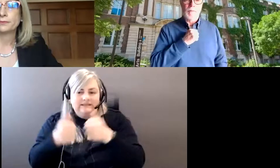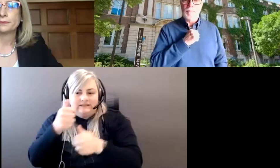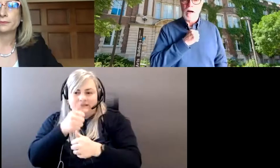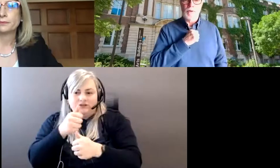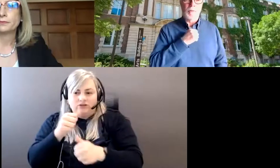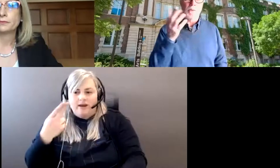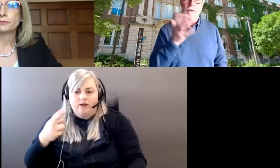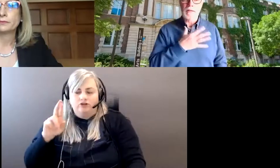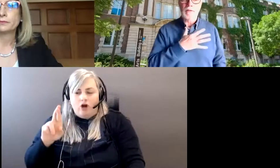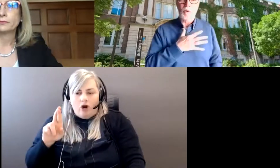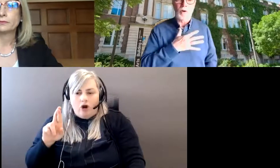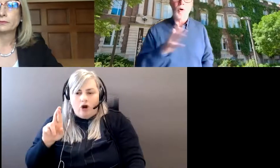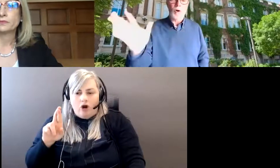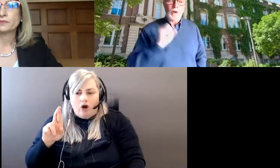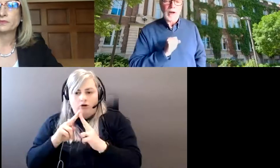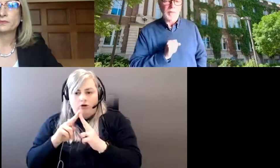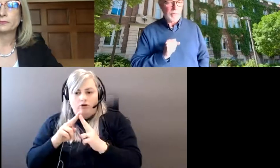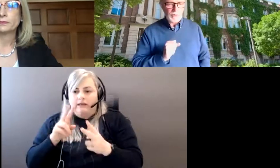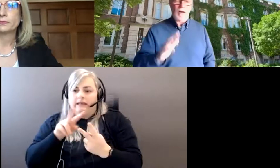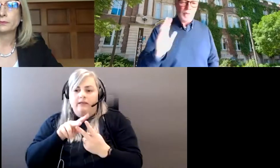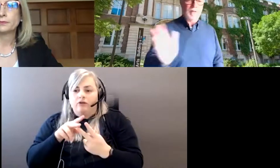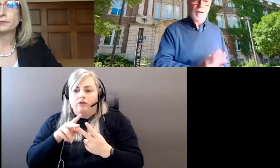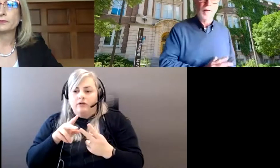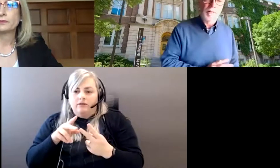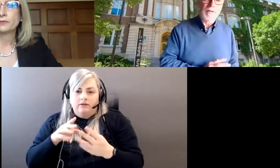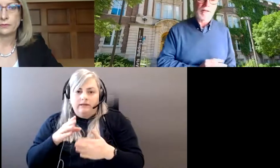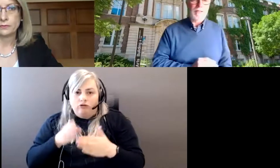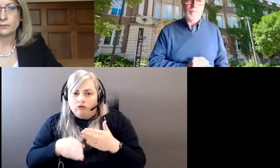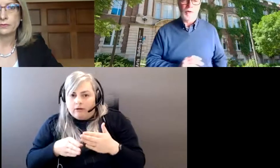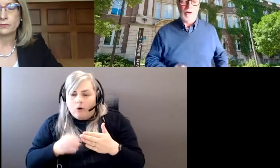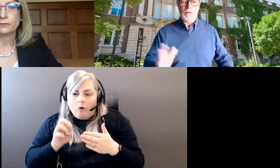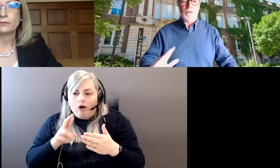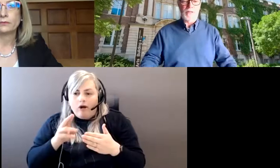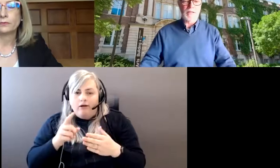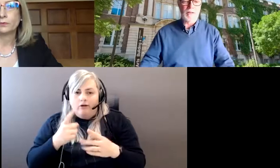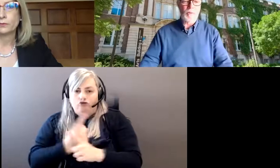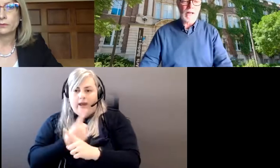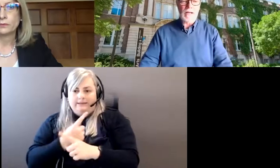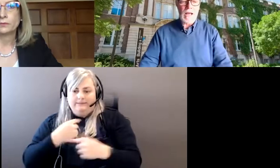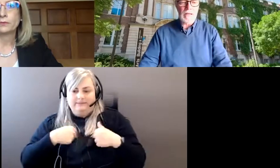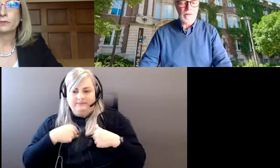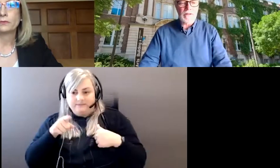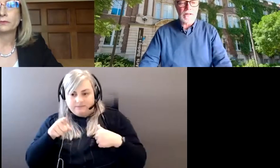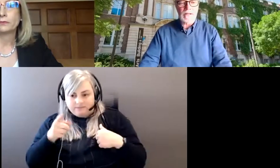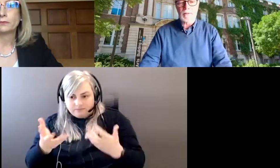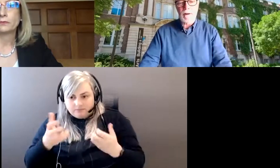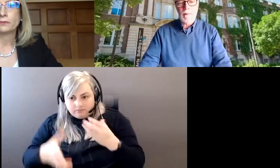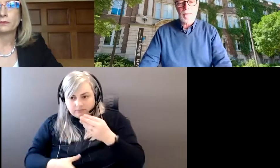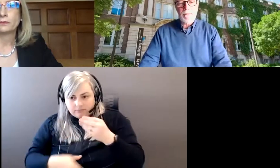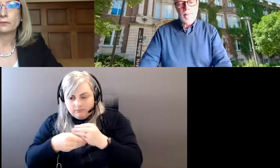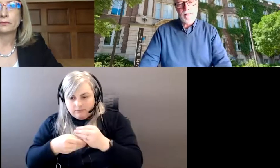either complete or, or correct me, please always, if I mistake something, correct me. So Stacy, do you want to add anything to that?